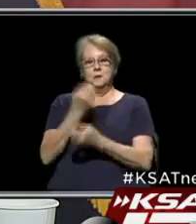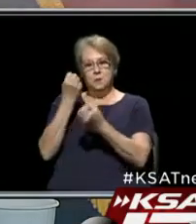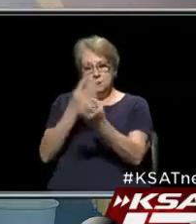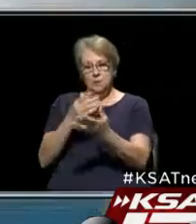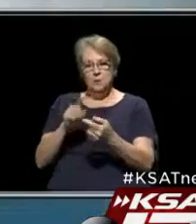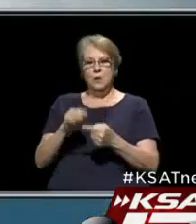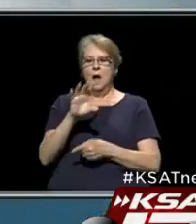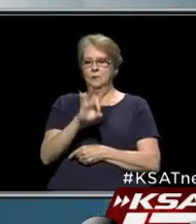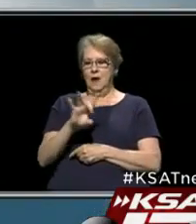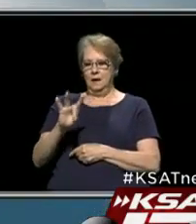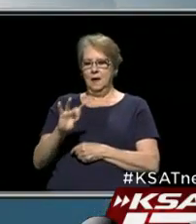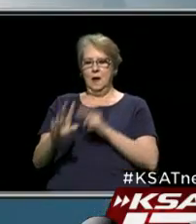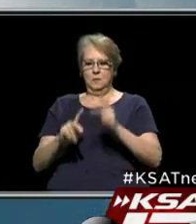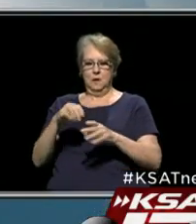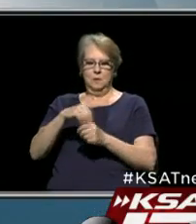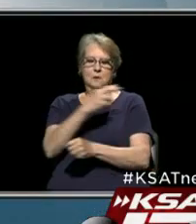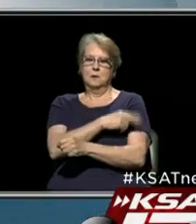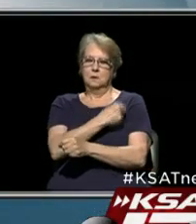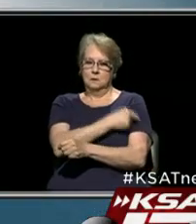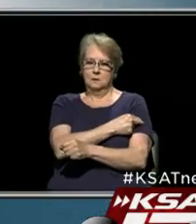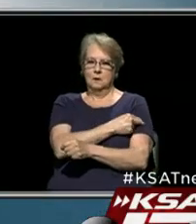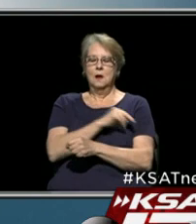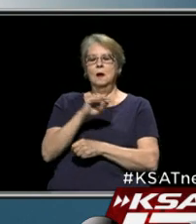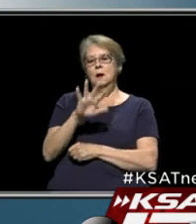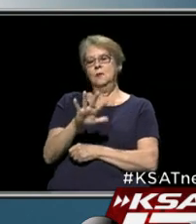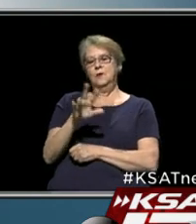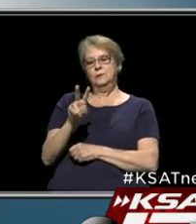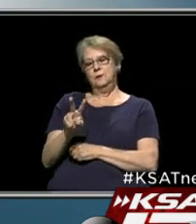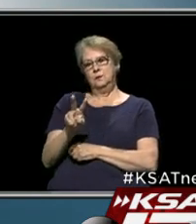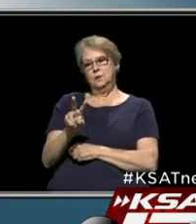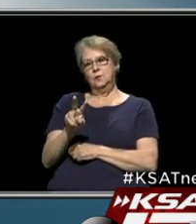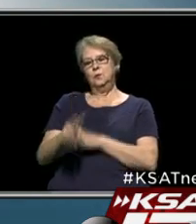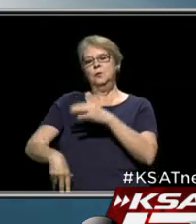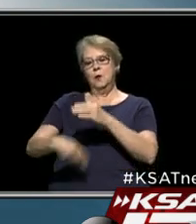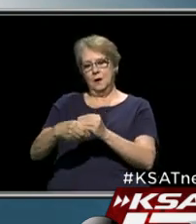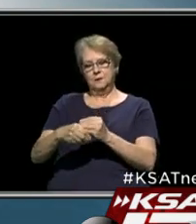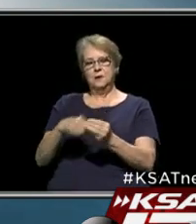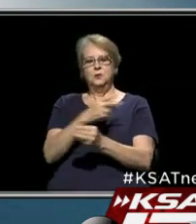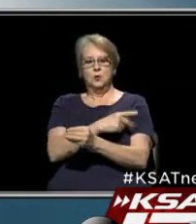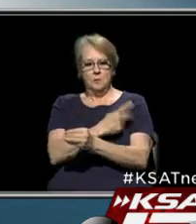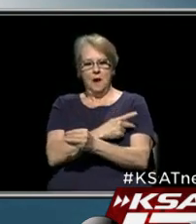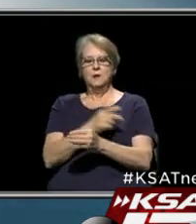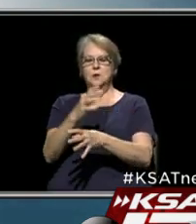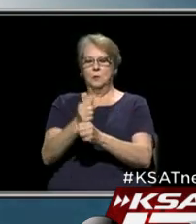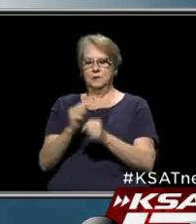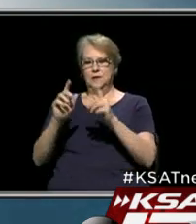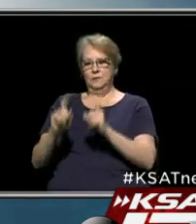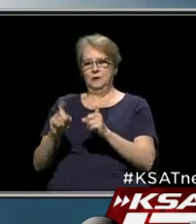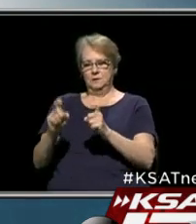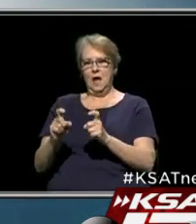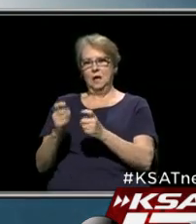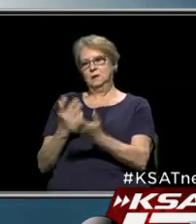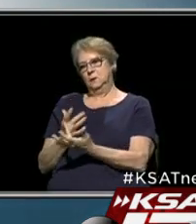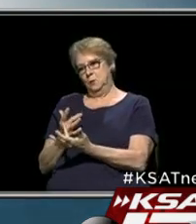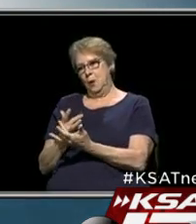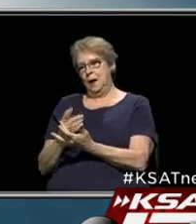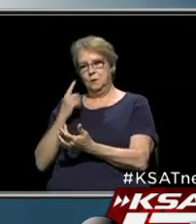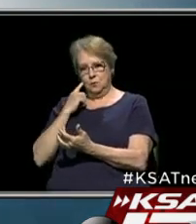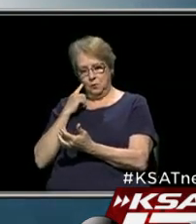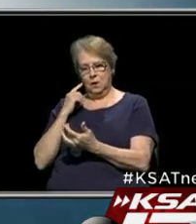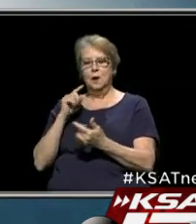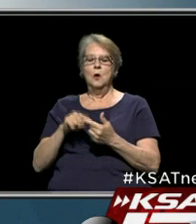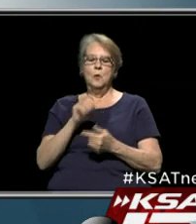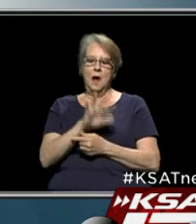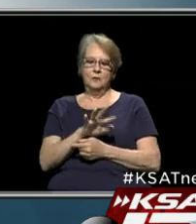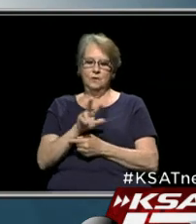we have 88 patients currently hospitalized, 52 additional patients who are receiving tests that are outstanding. We